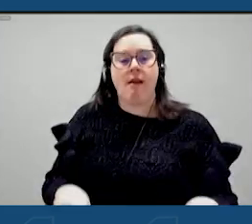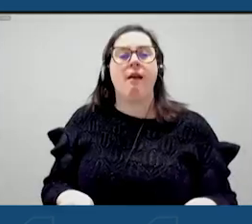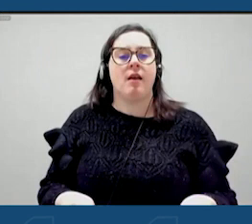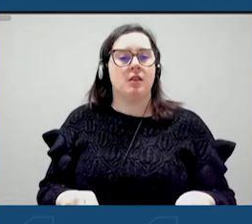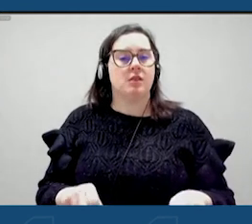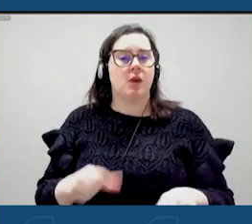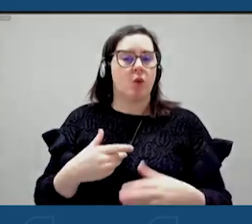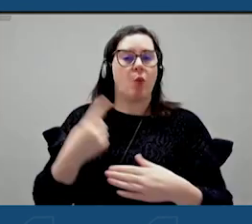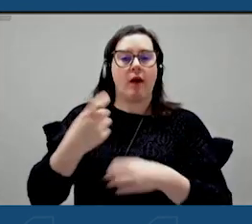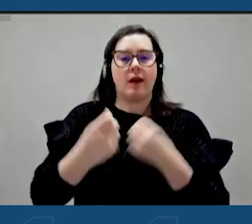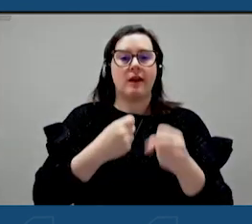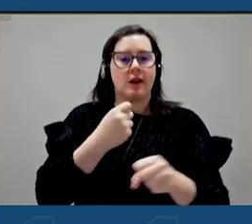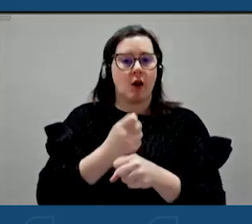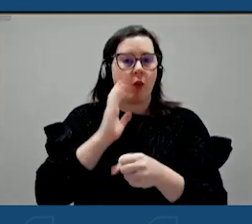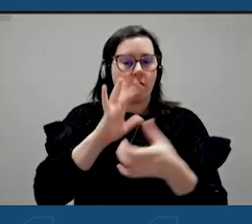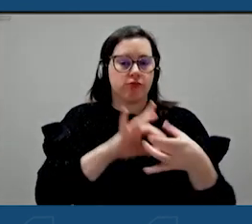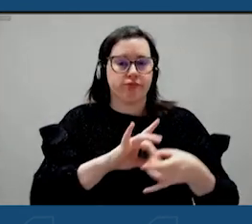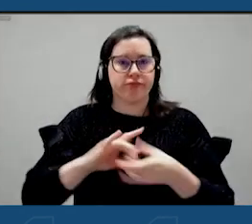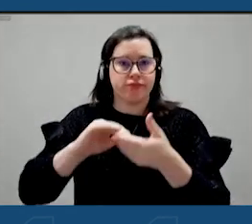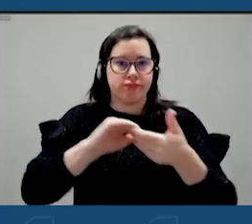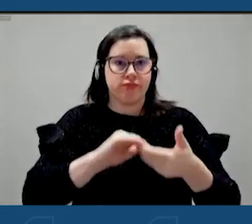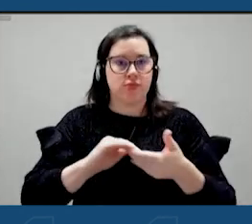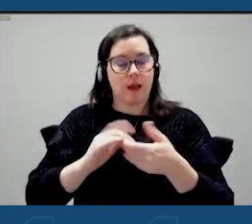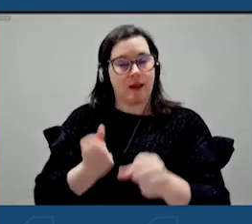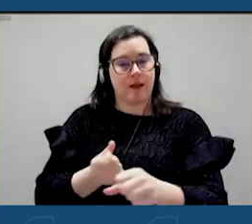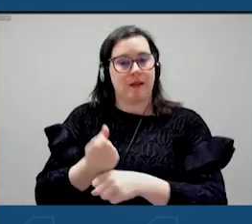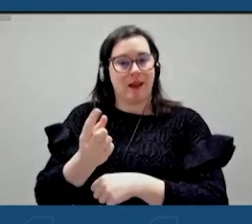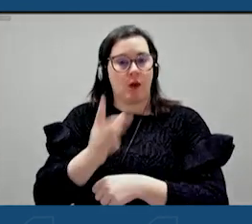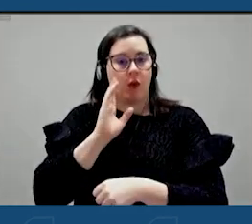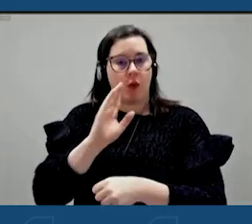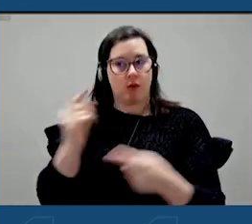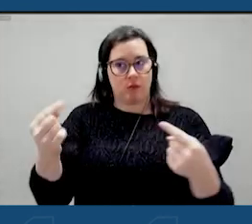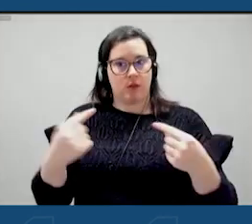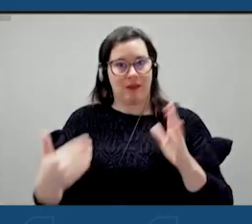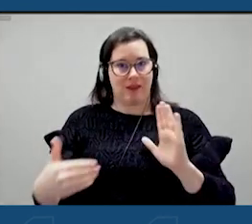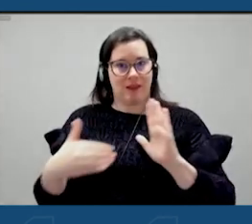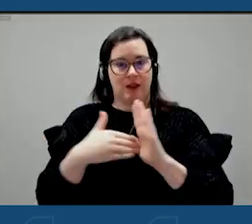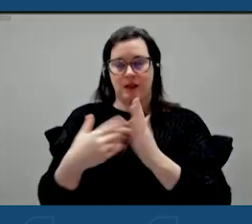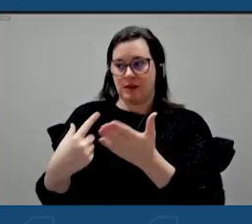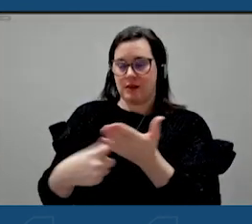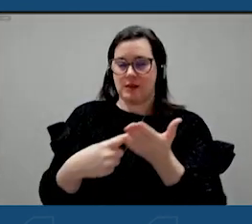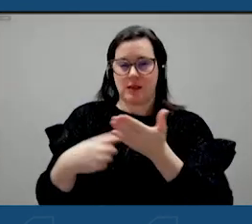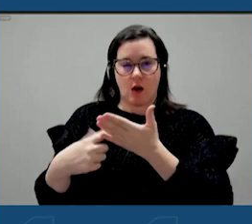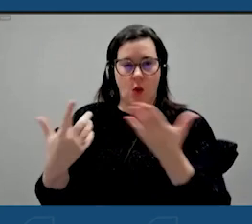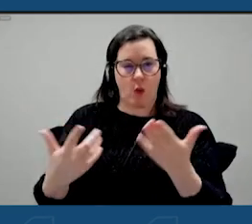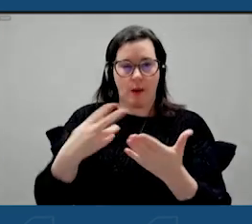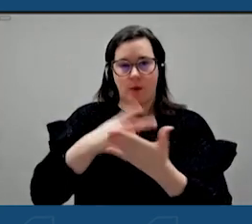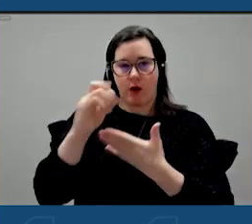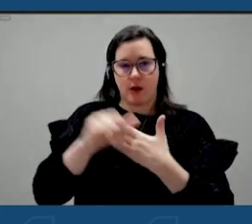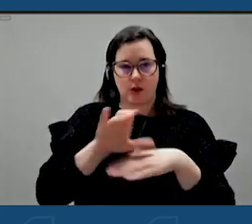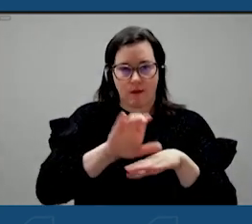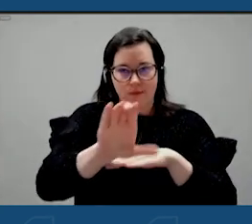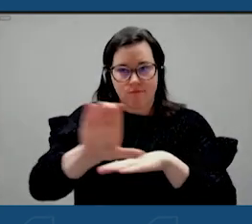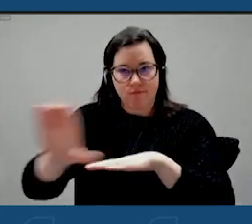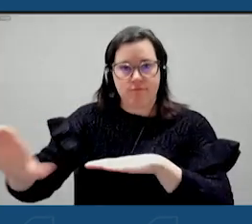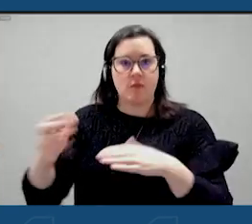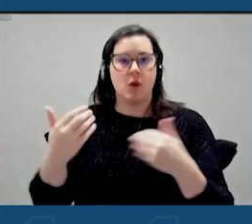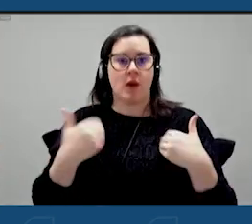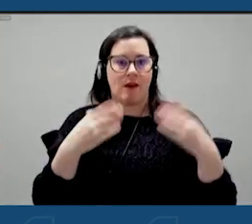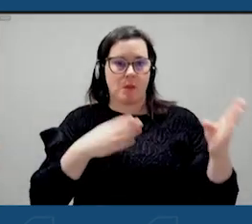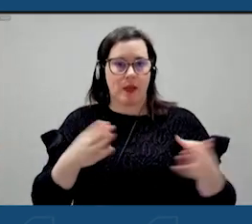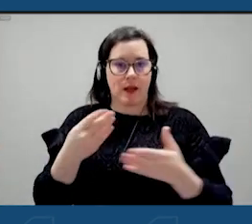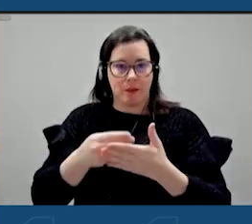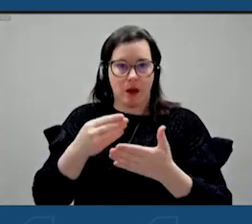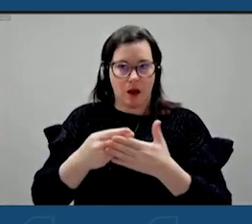And less than a year from now, we'll be back to announce specifically what projects have been funded. We leave planning money in the award so you can bring in the experts to